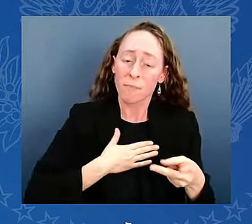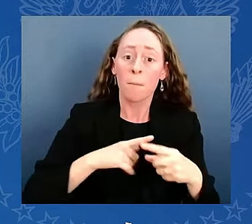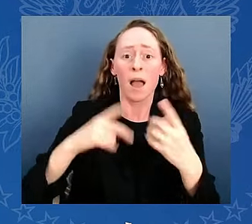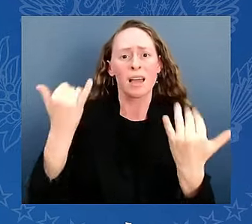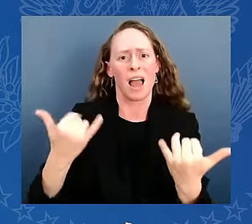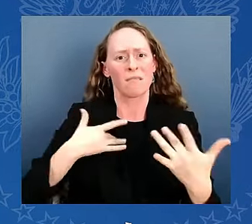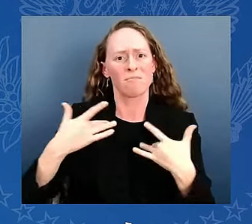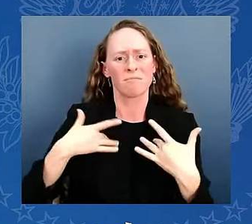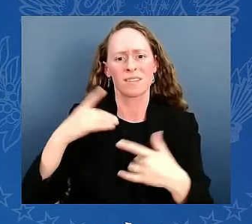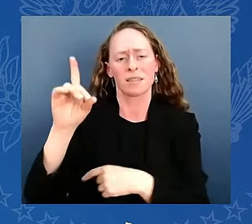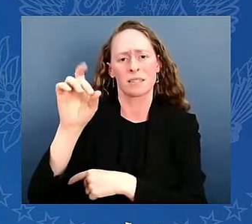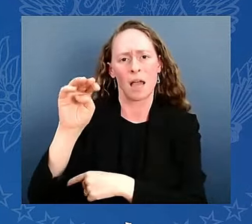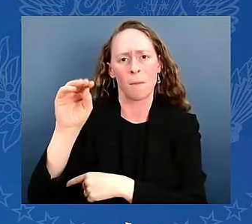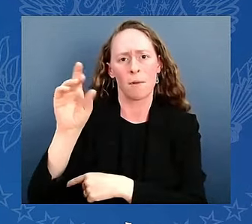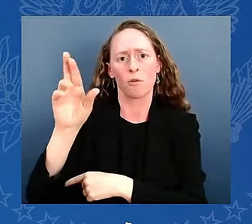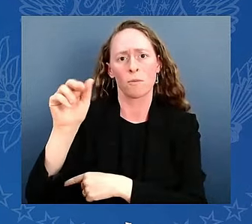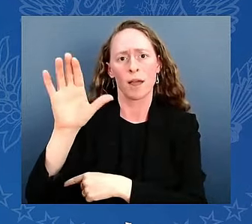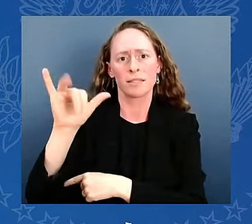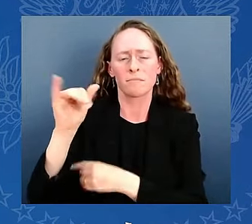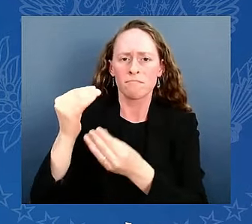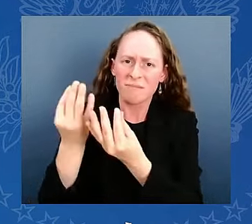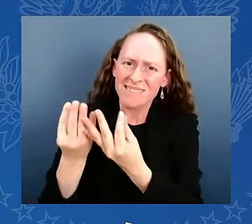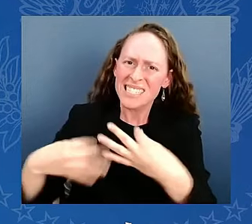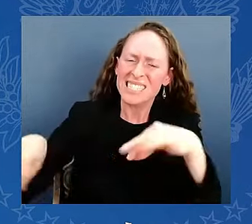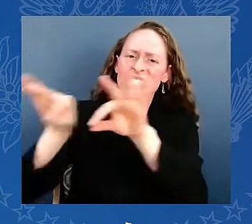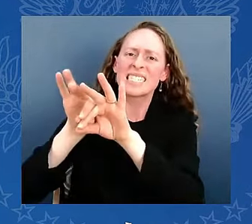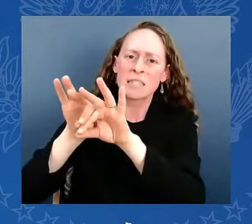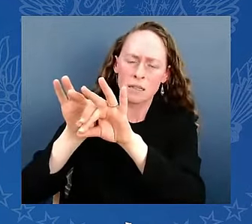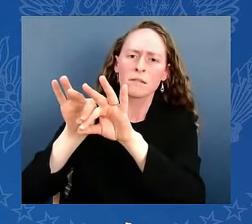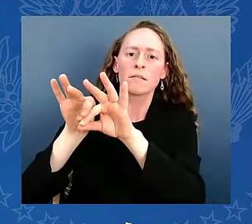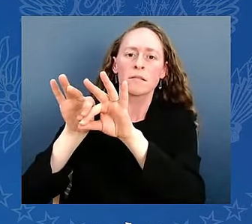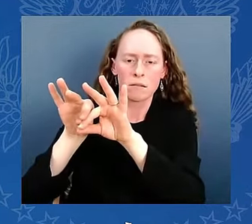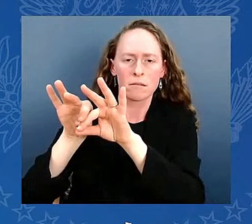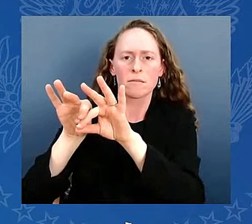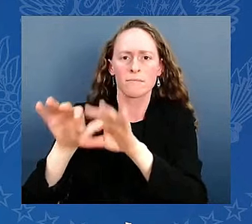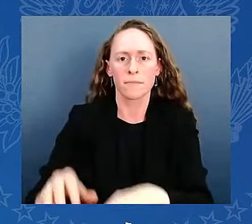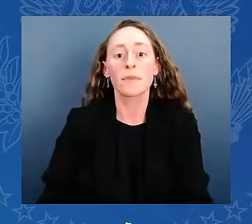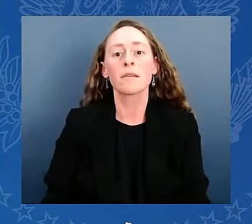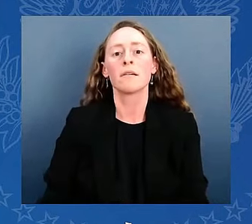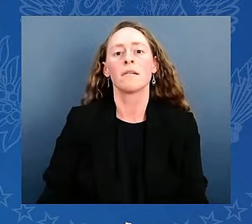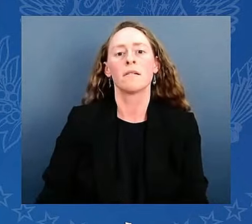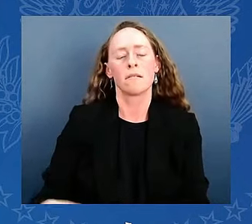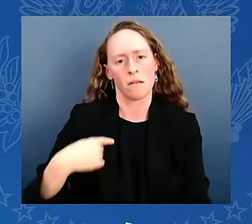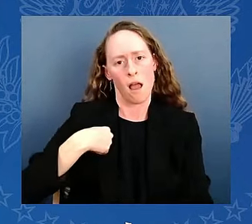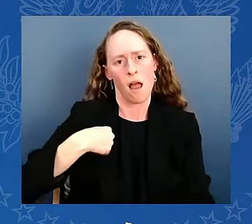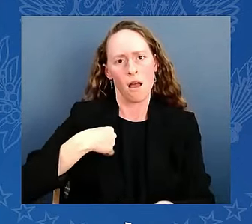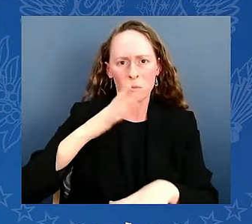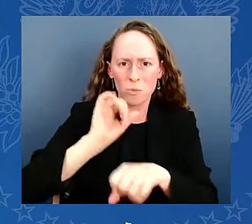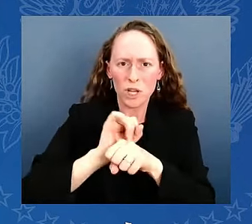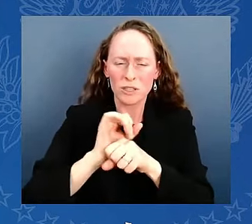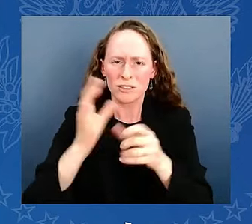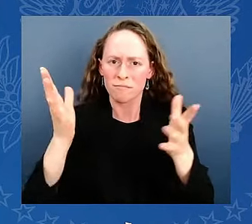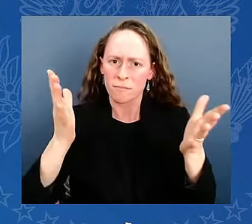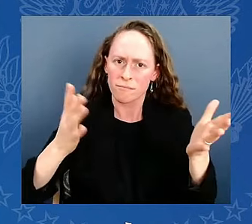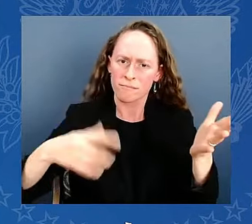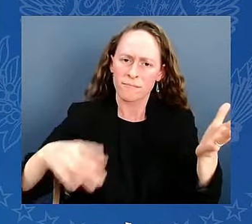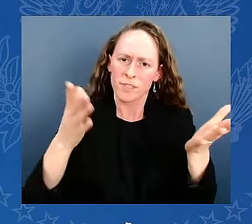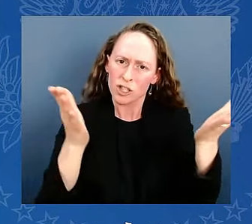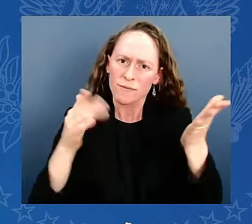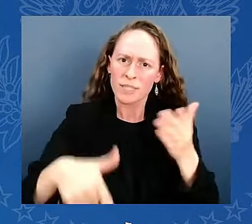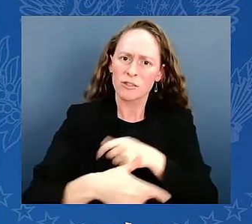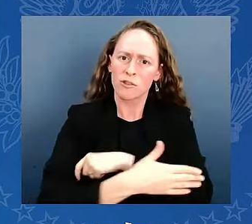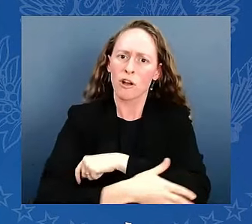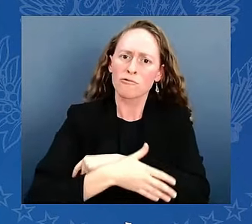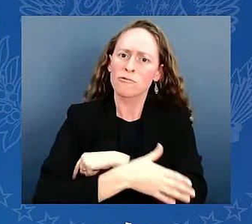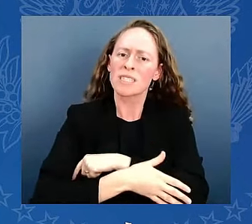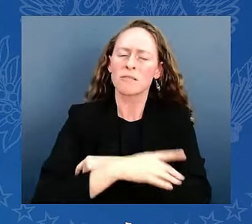joy in working for the American people. But this sacred task of perfecting our union is